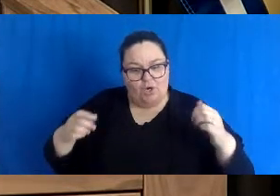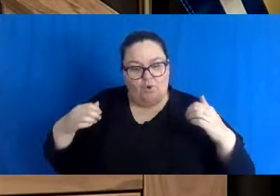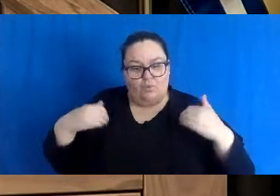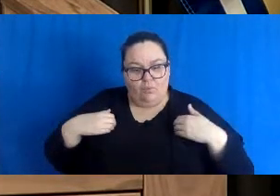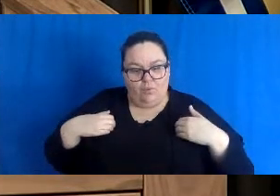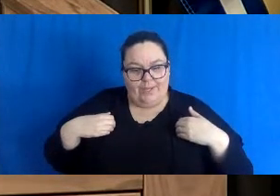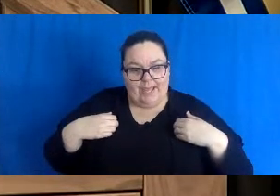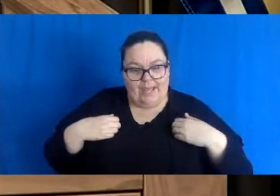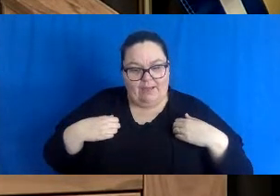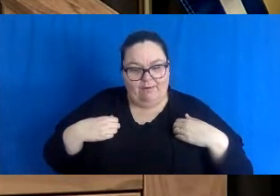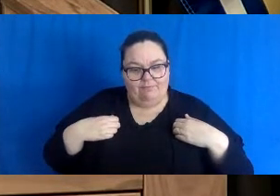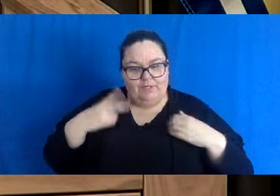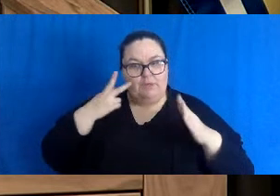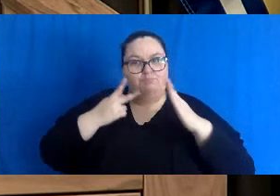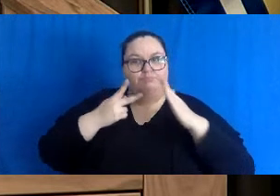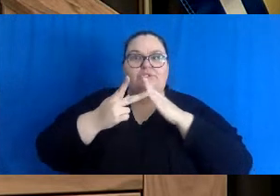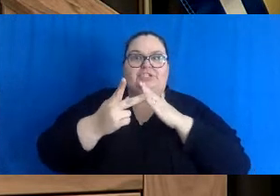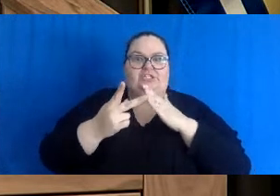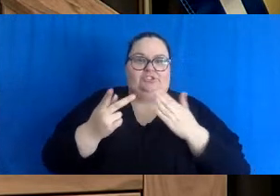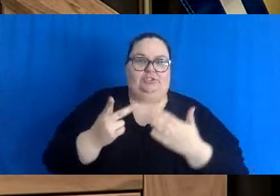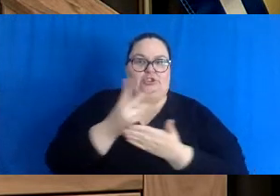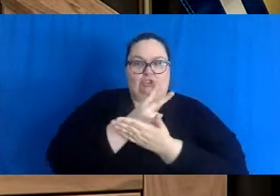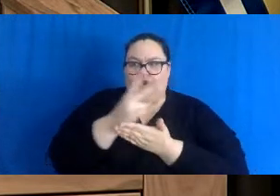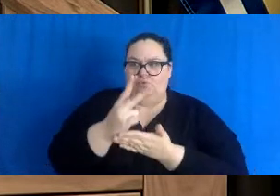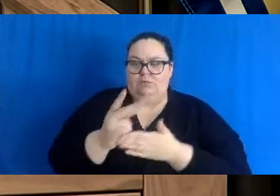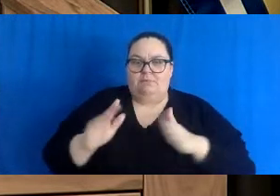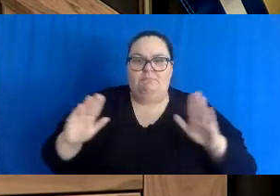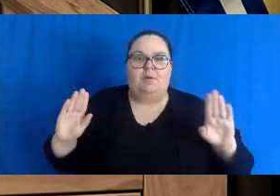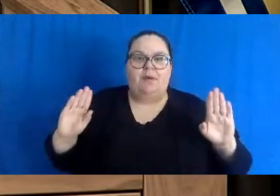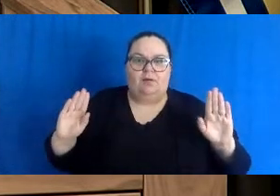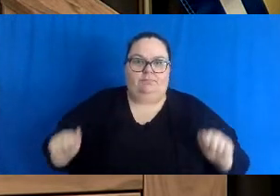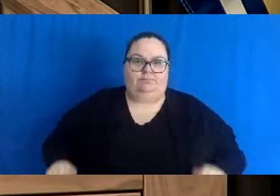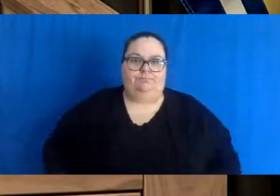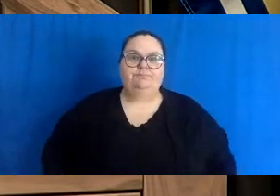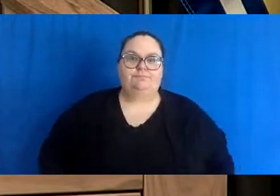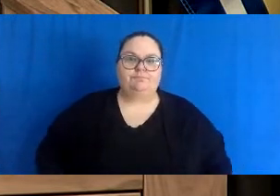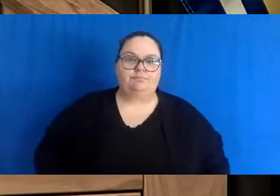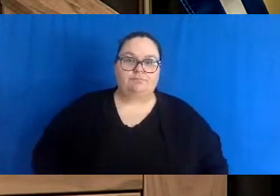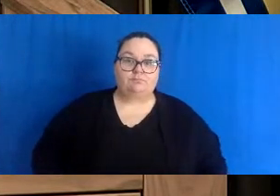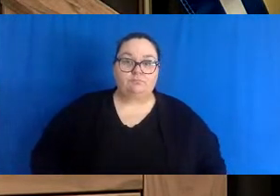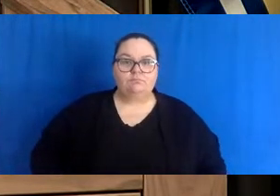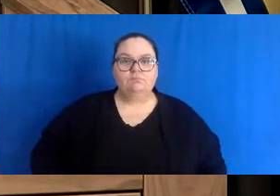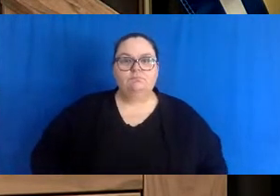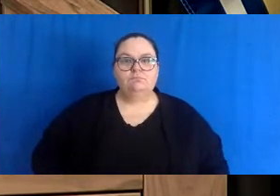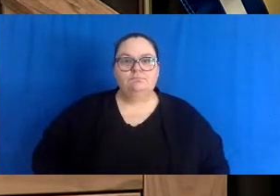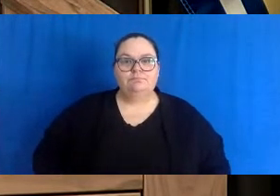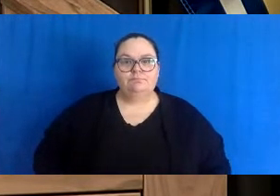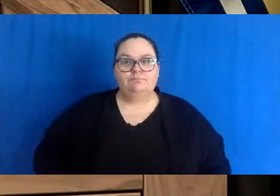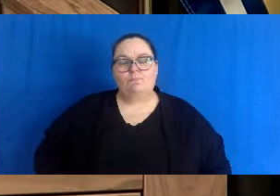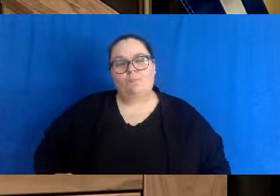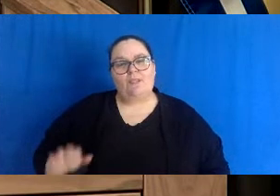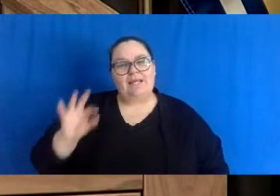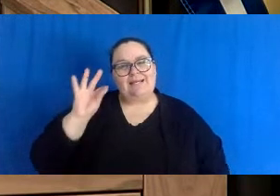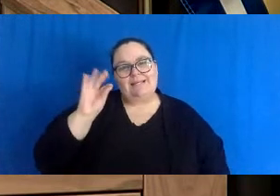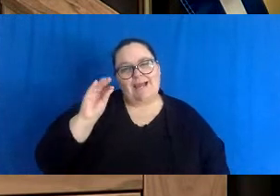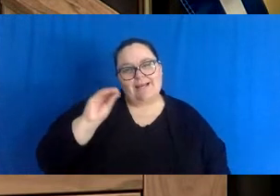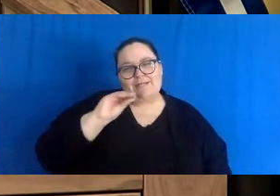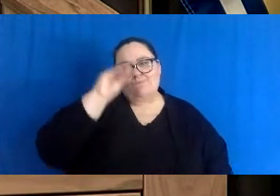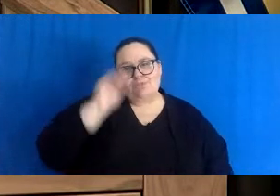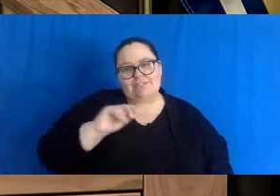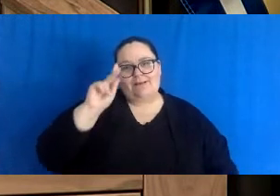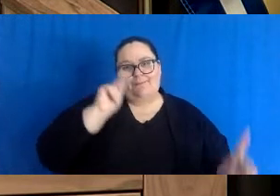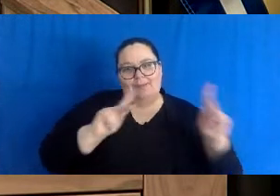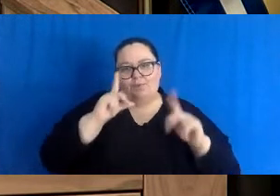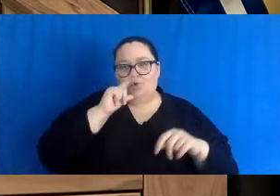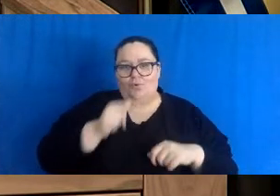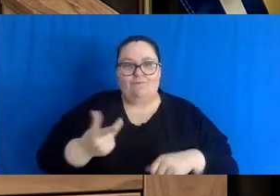because we know we cannot continue to expect, you know, the 90-plus percent of our population that are vaccinated